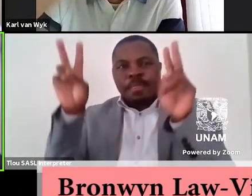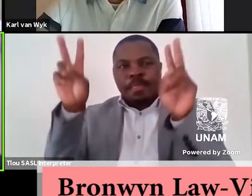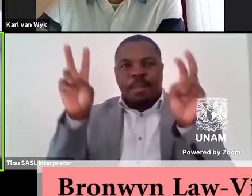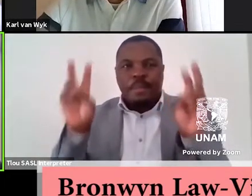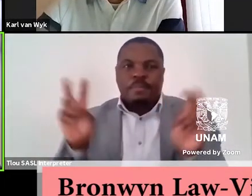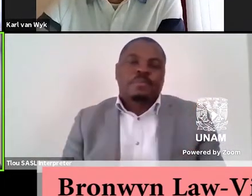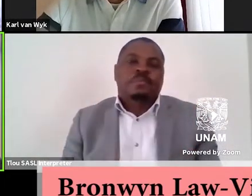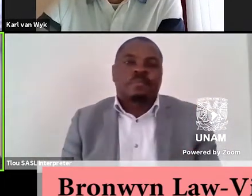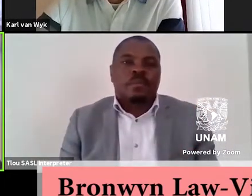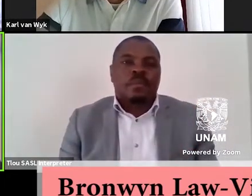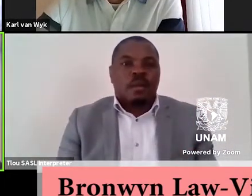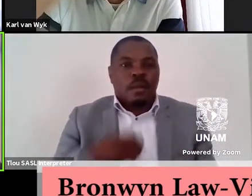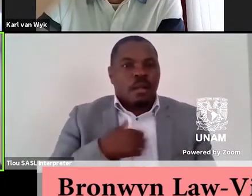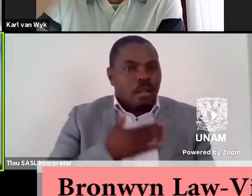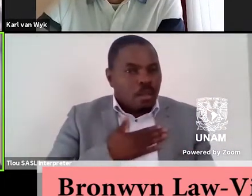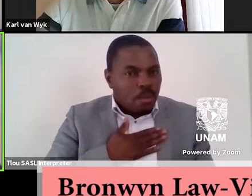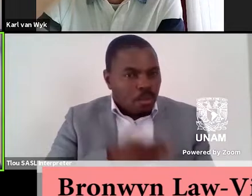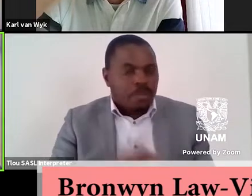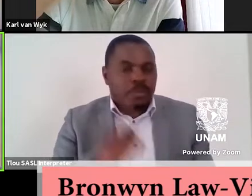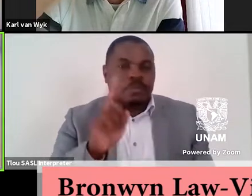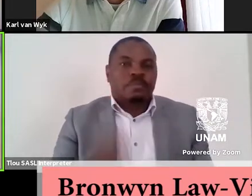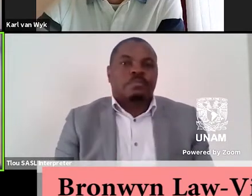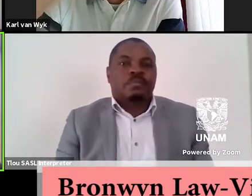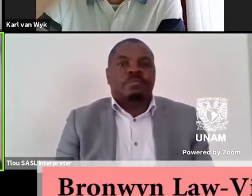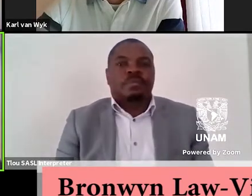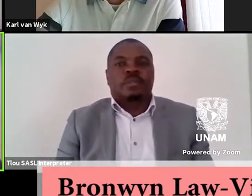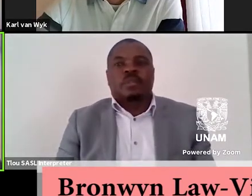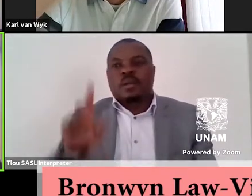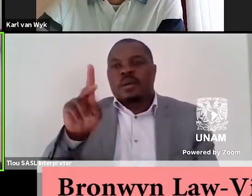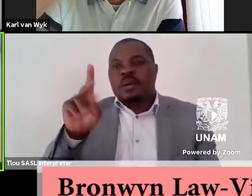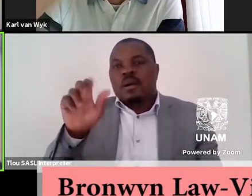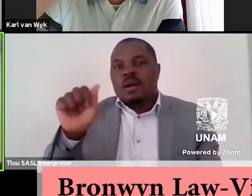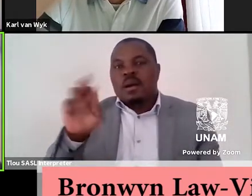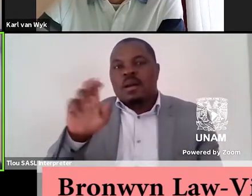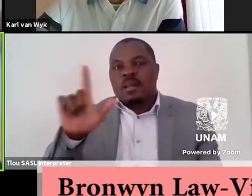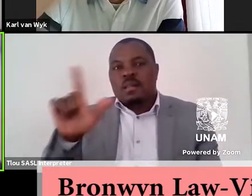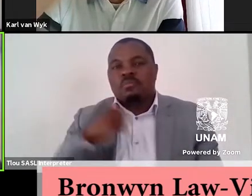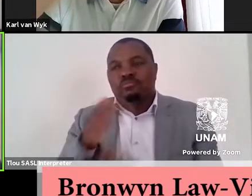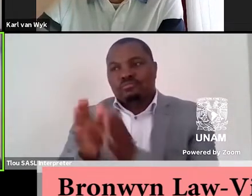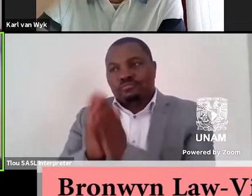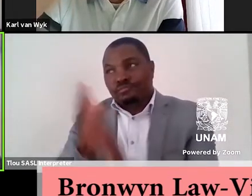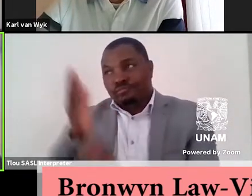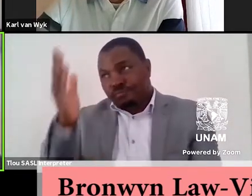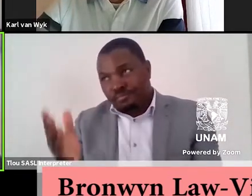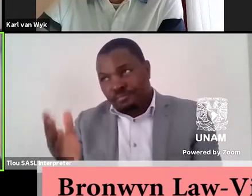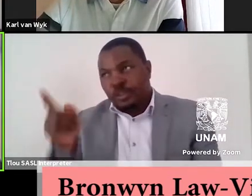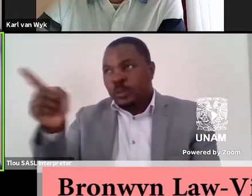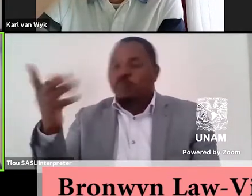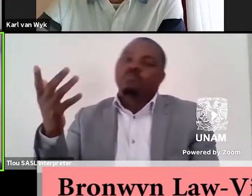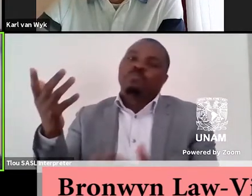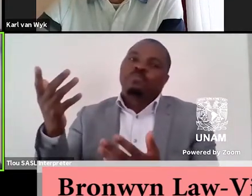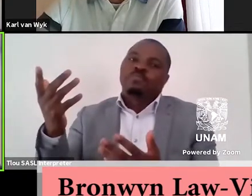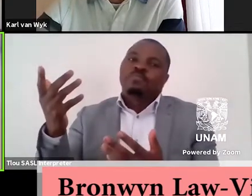I'd like to now ask Karl van Weijk to give us a sense of